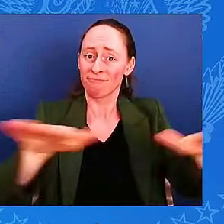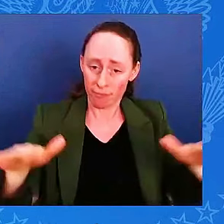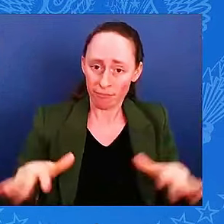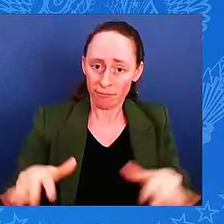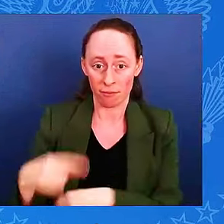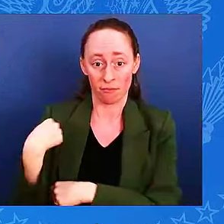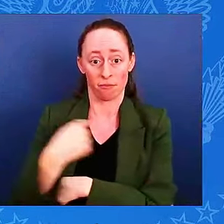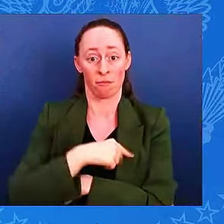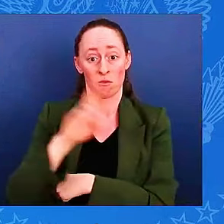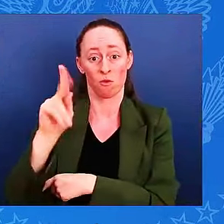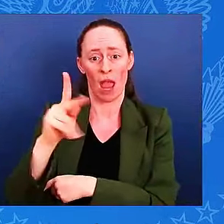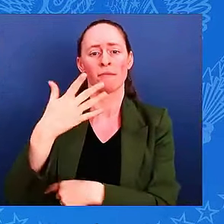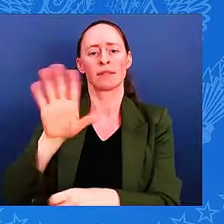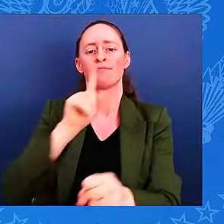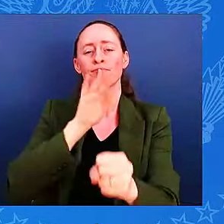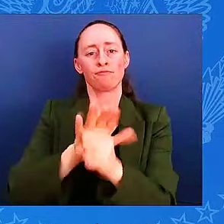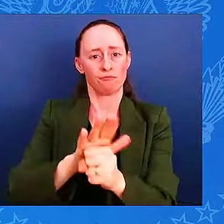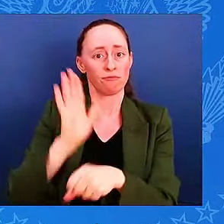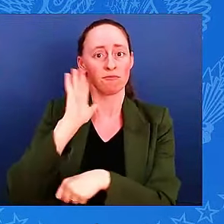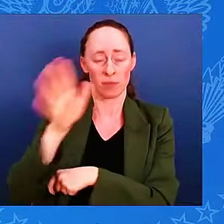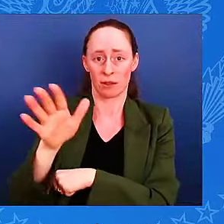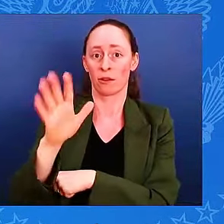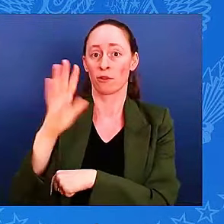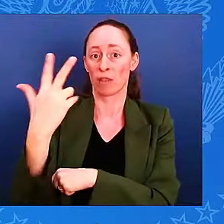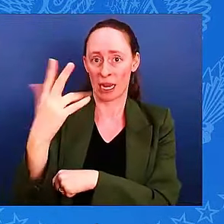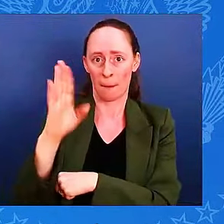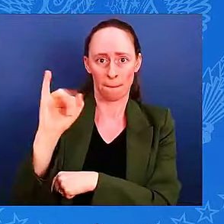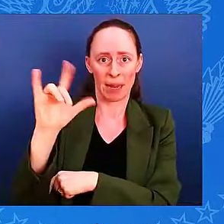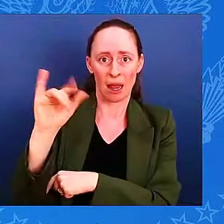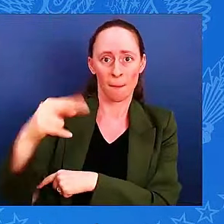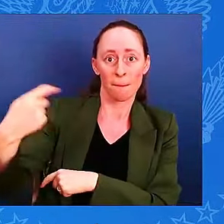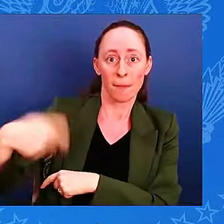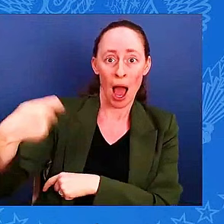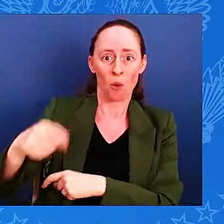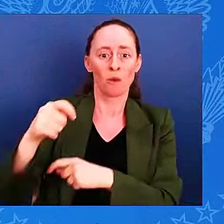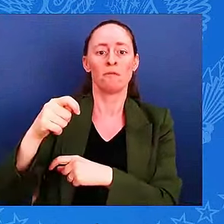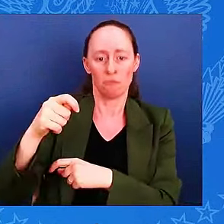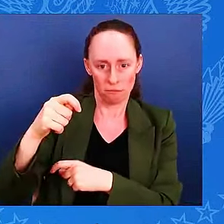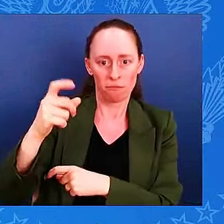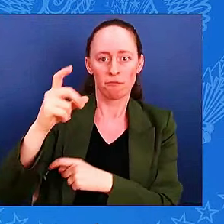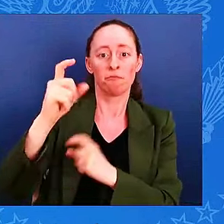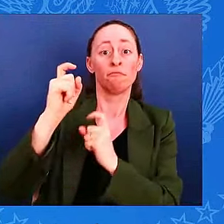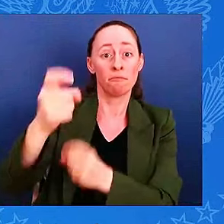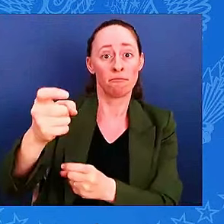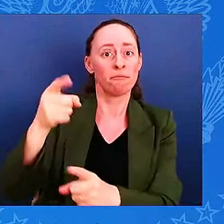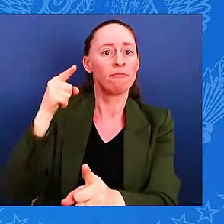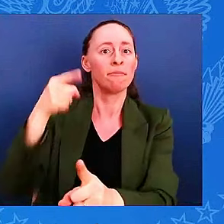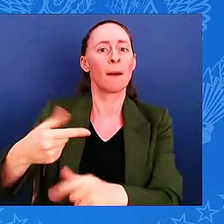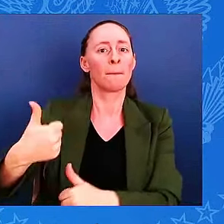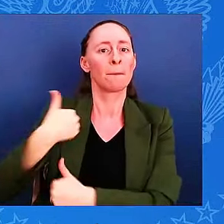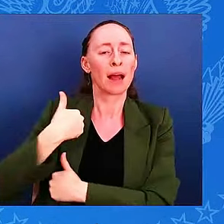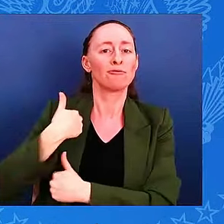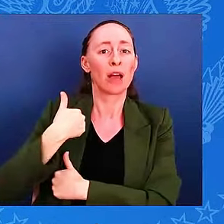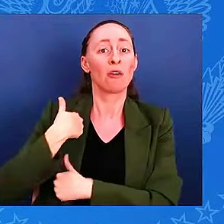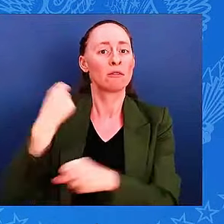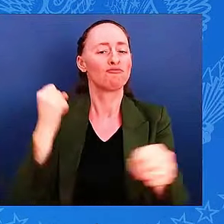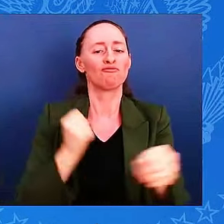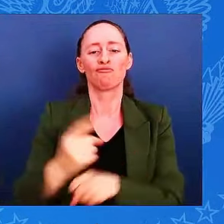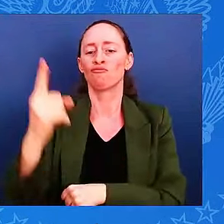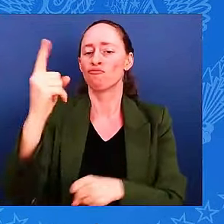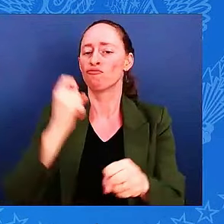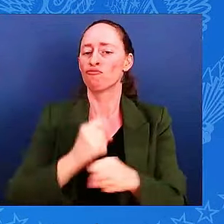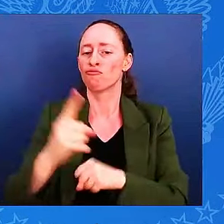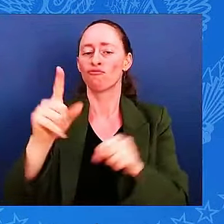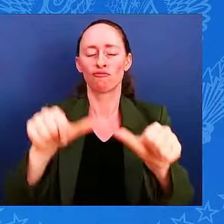for as long as it is needed. And it's why we're investing in Ukraine's defence industry. We must redouble our efforts